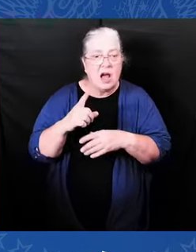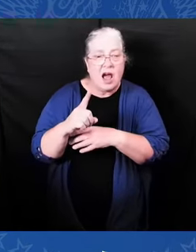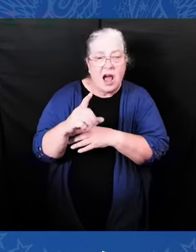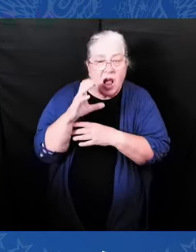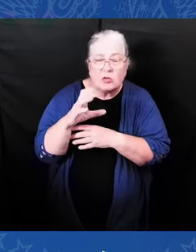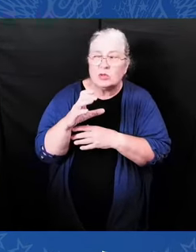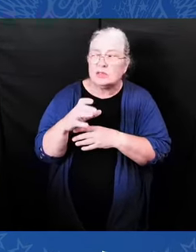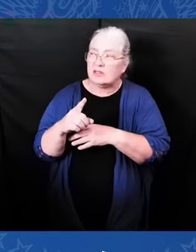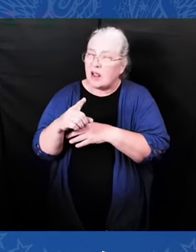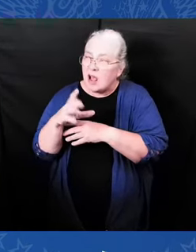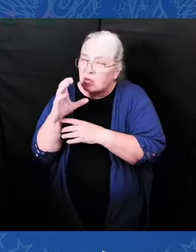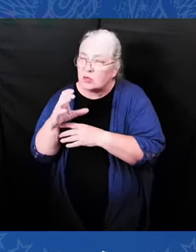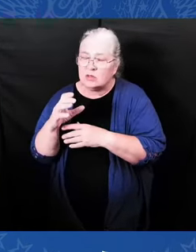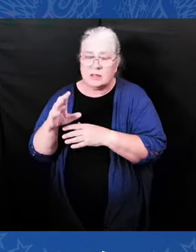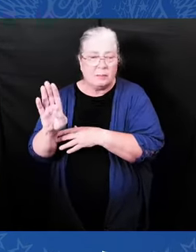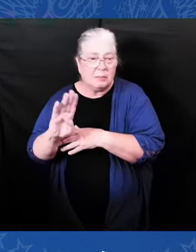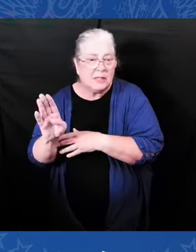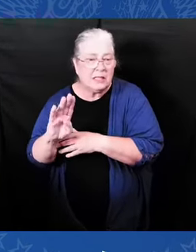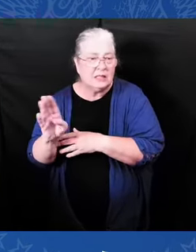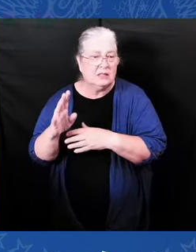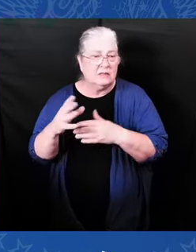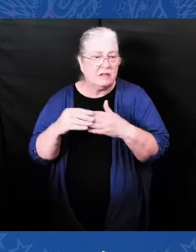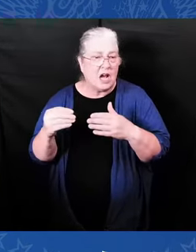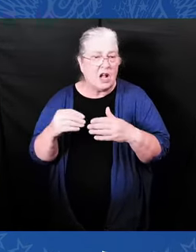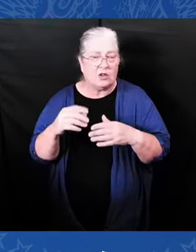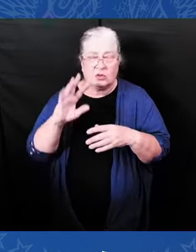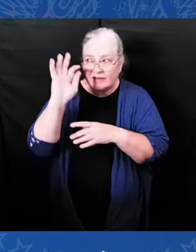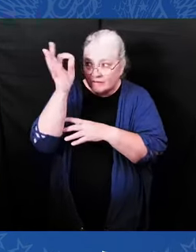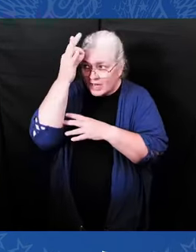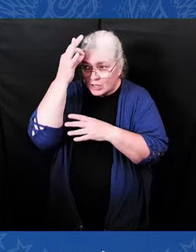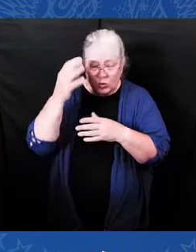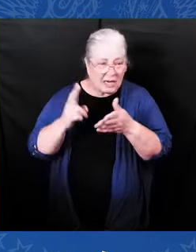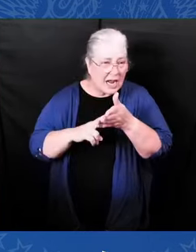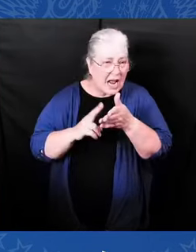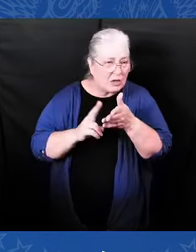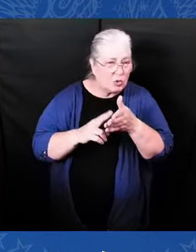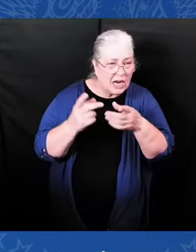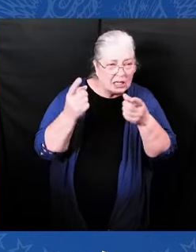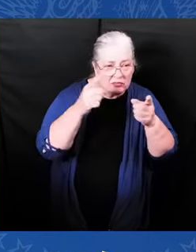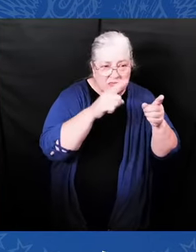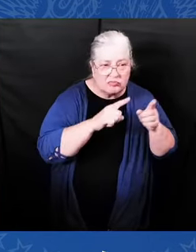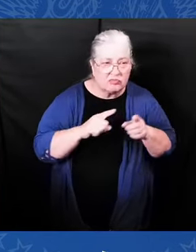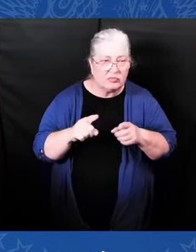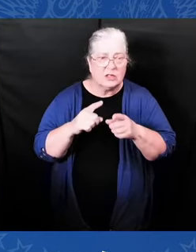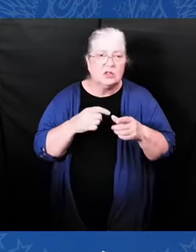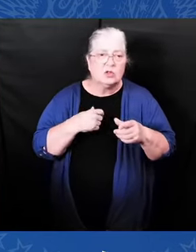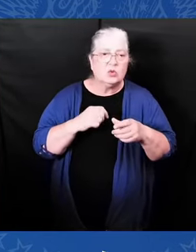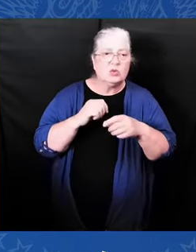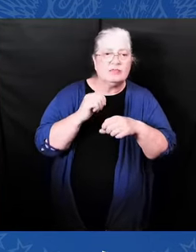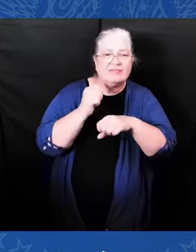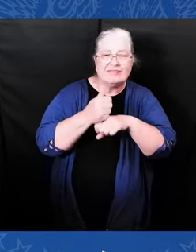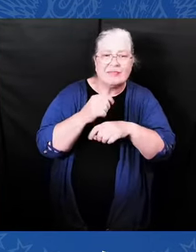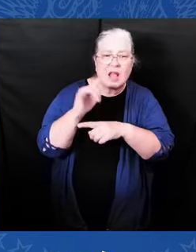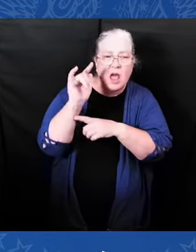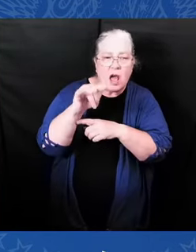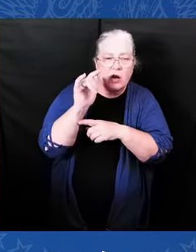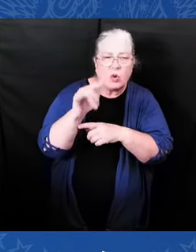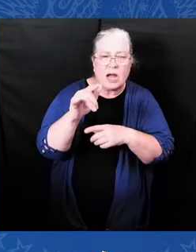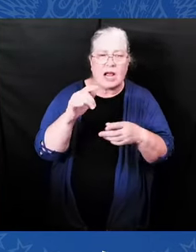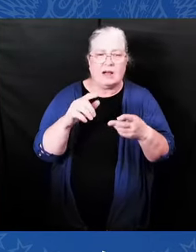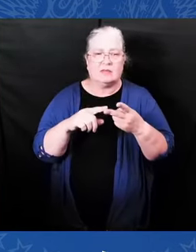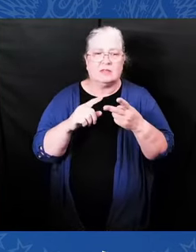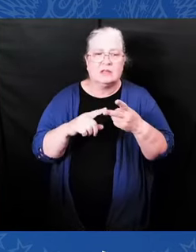I made a commitment that I would increase the number of those contracts going to African-American small businesses